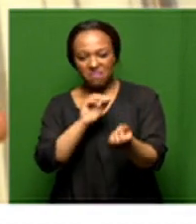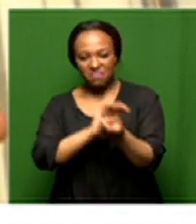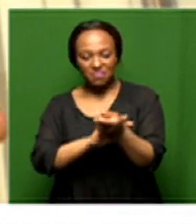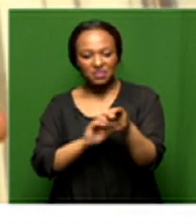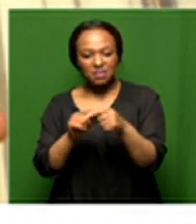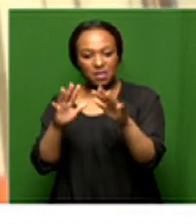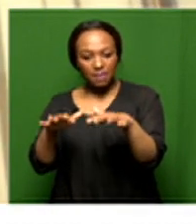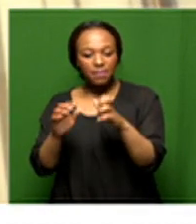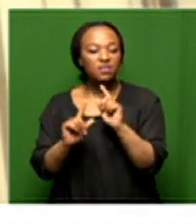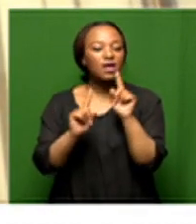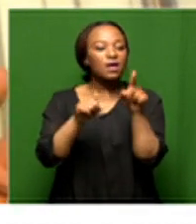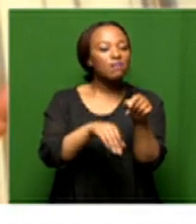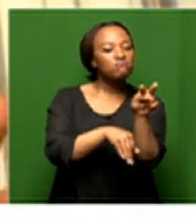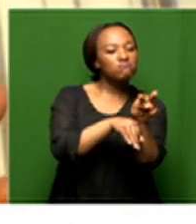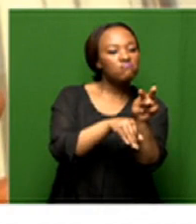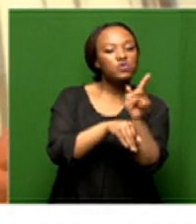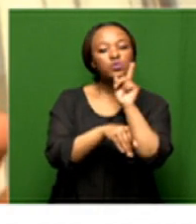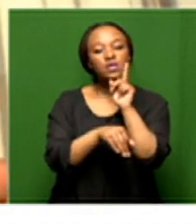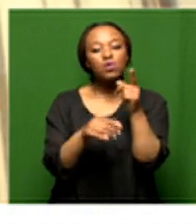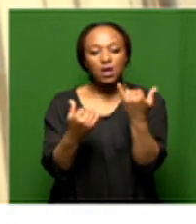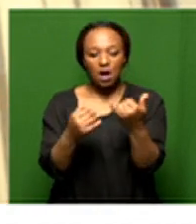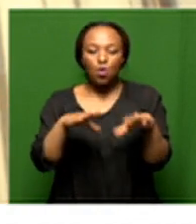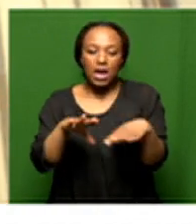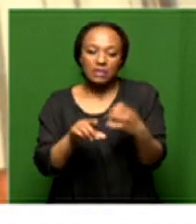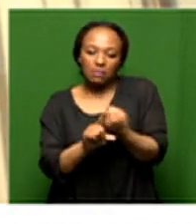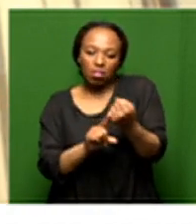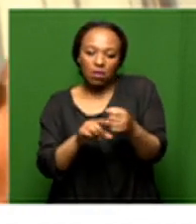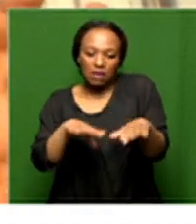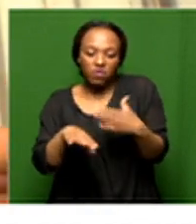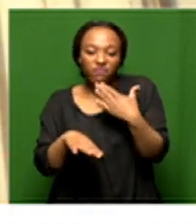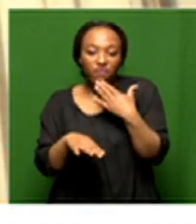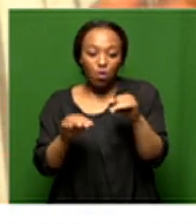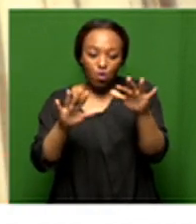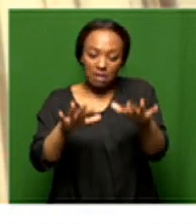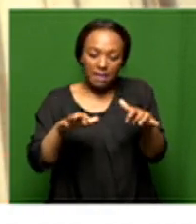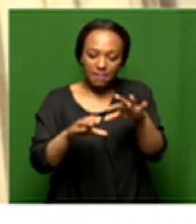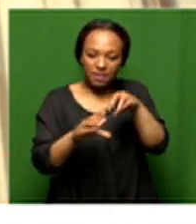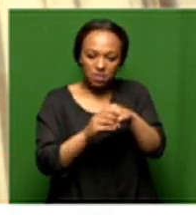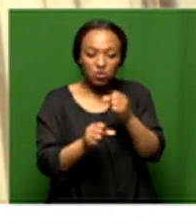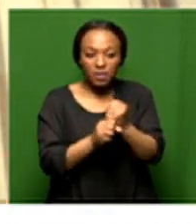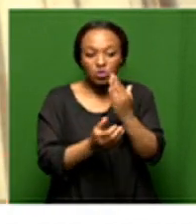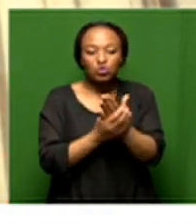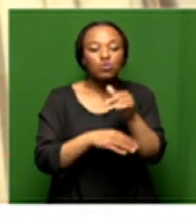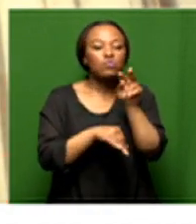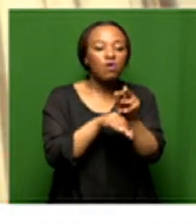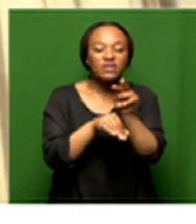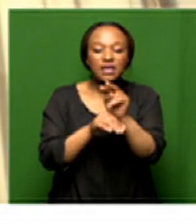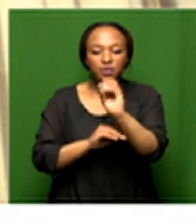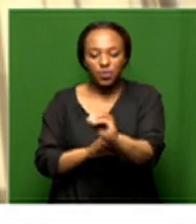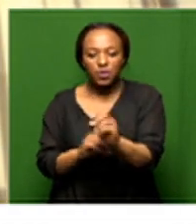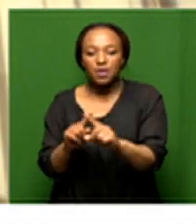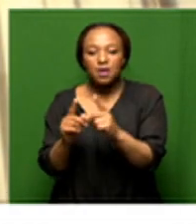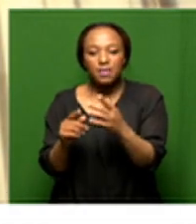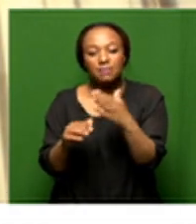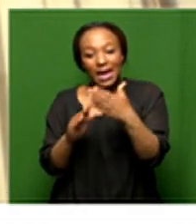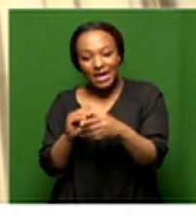they go on site so it's a some degree of activism from the legislatures to ensure that this degree of oversight so it mustn't end